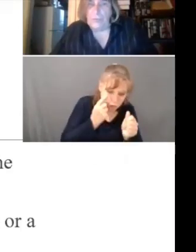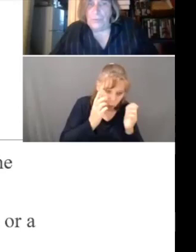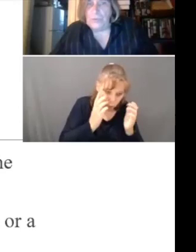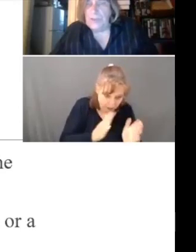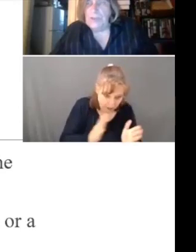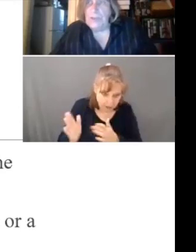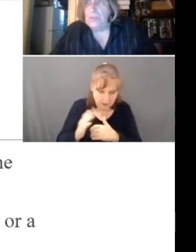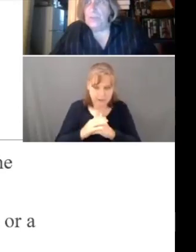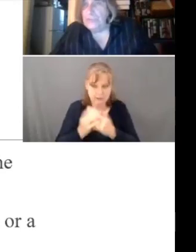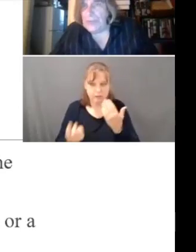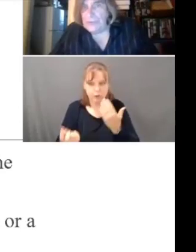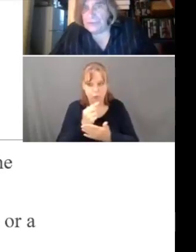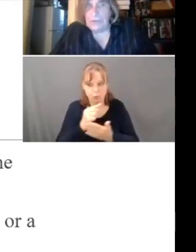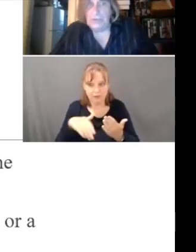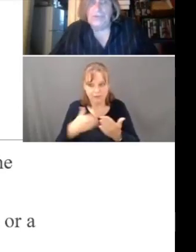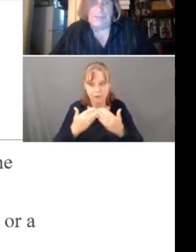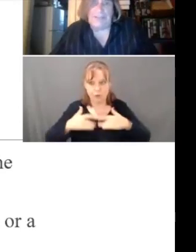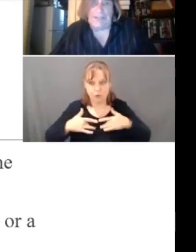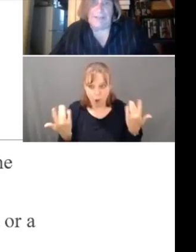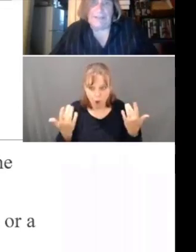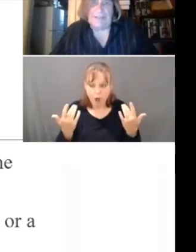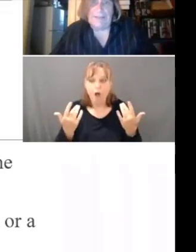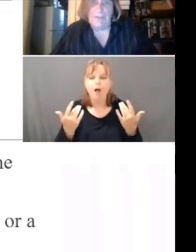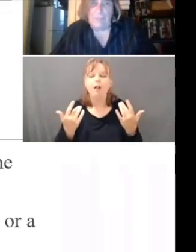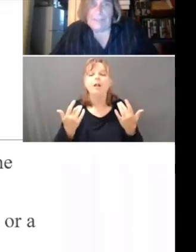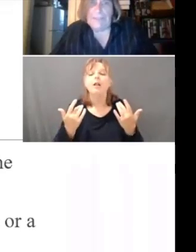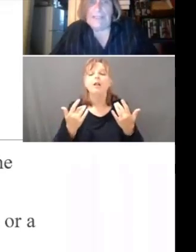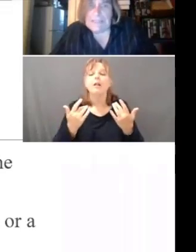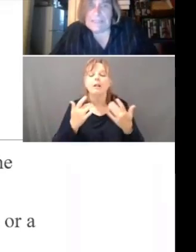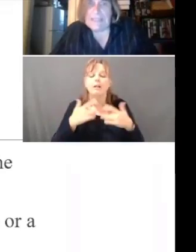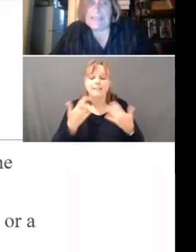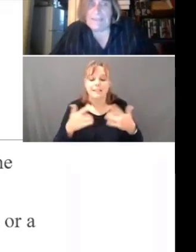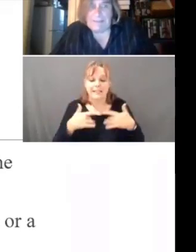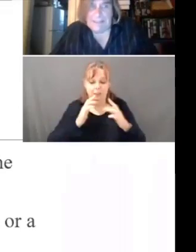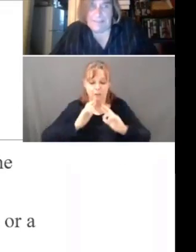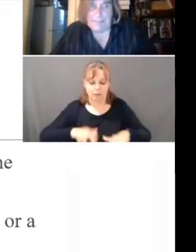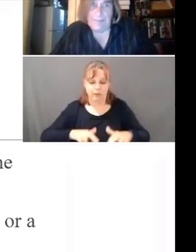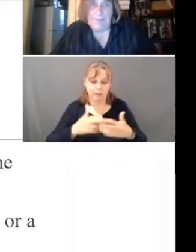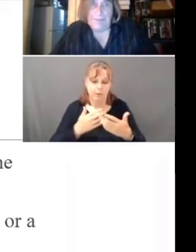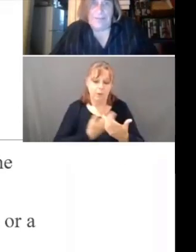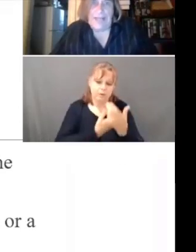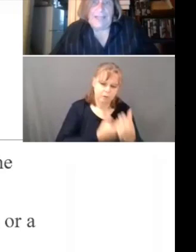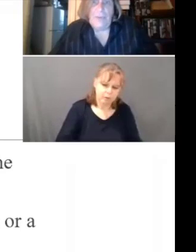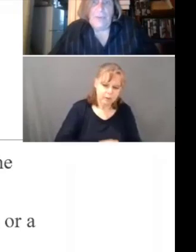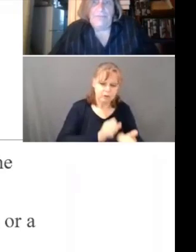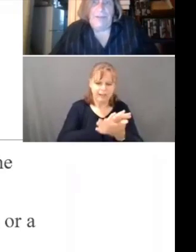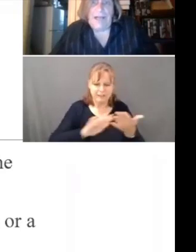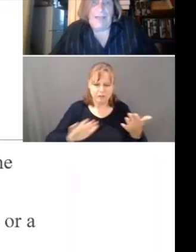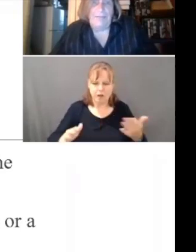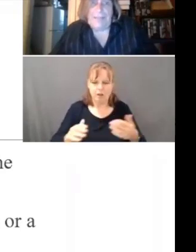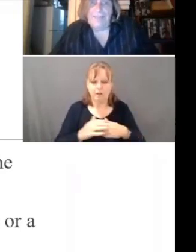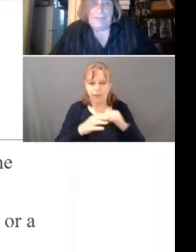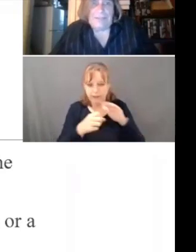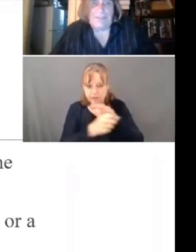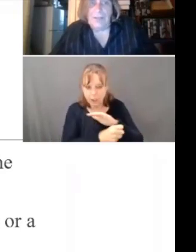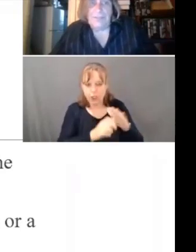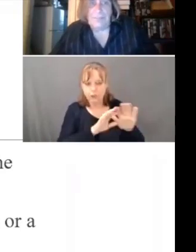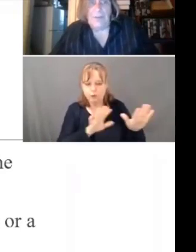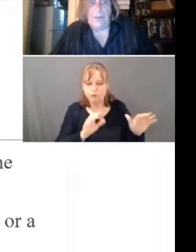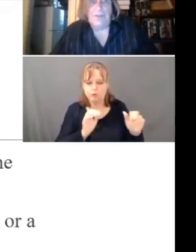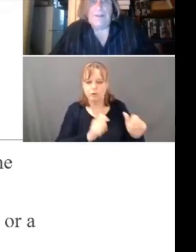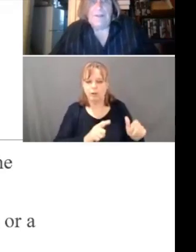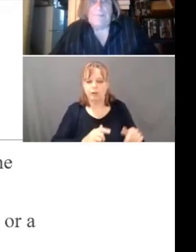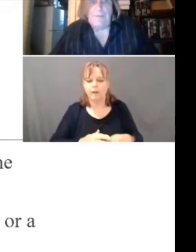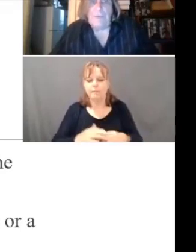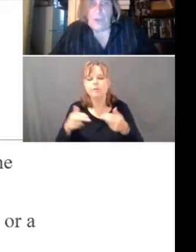reports, which would include restraint and seclusion data. Really digging deep. Slide 25 basically talks